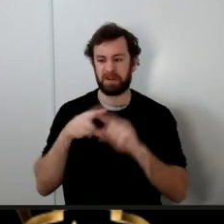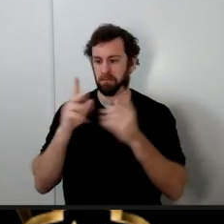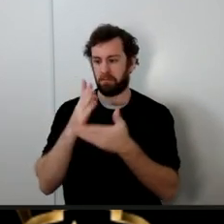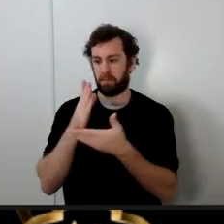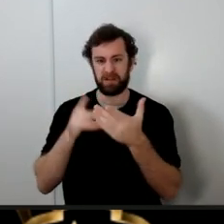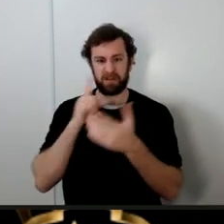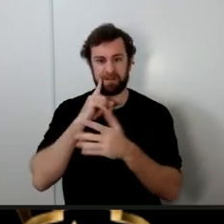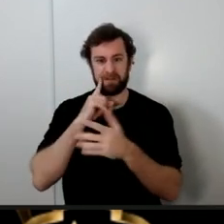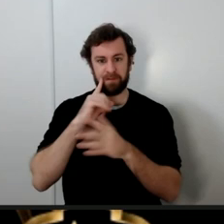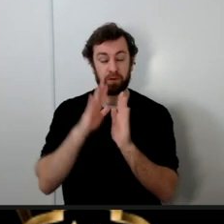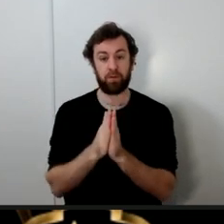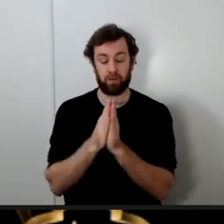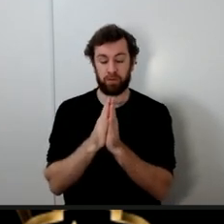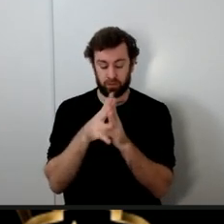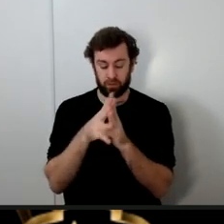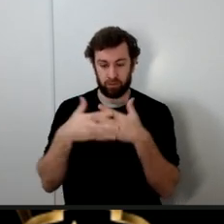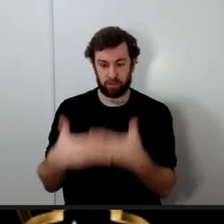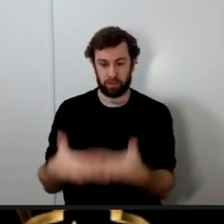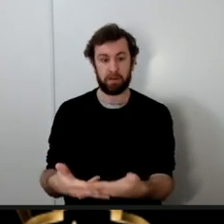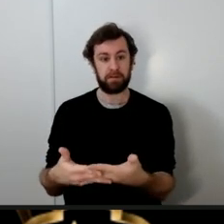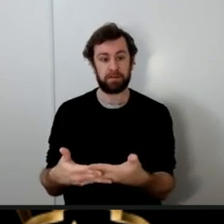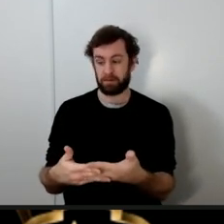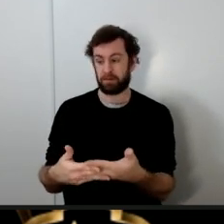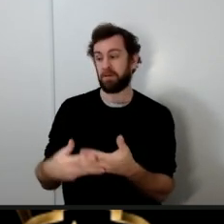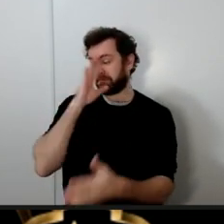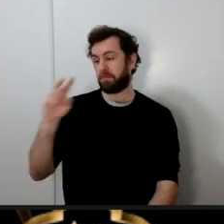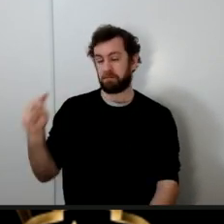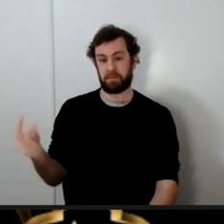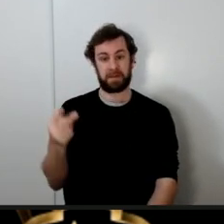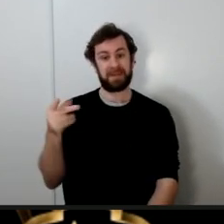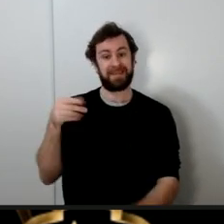they came to take him from the house